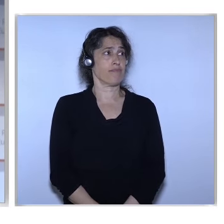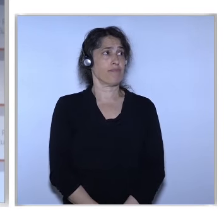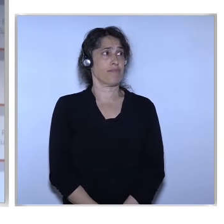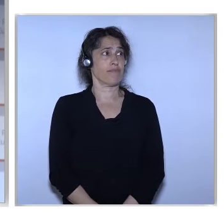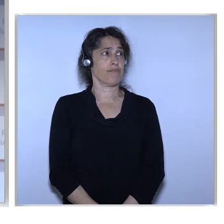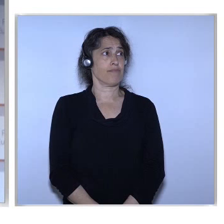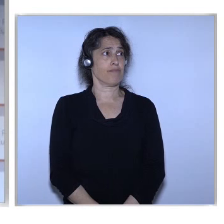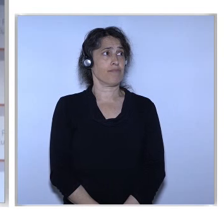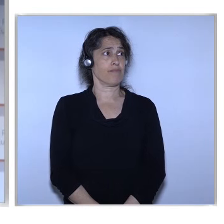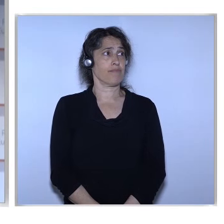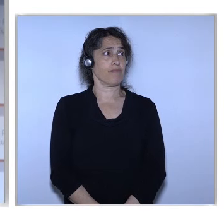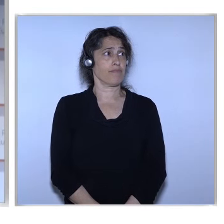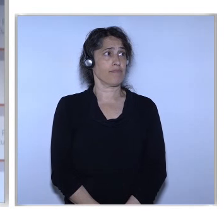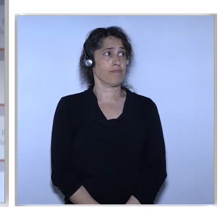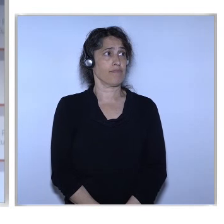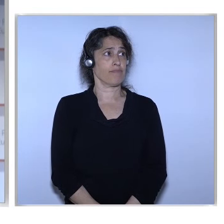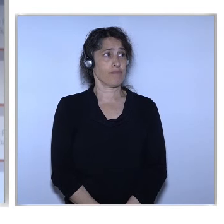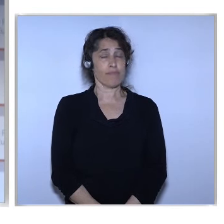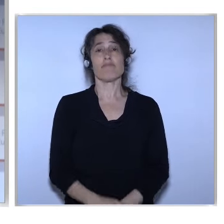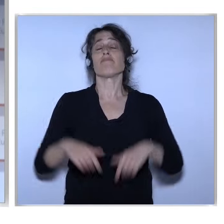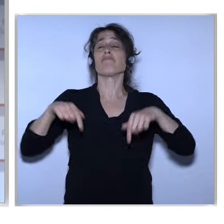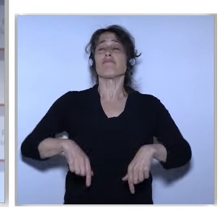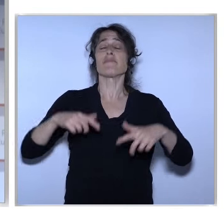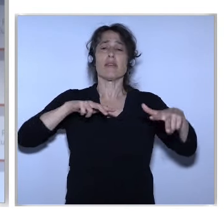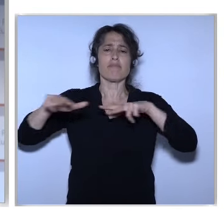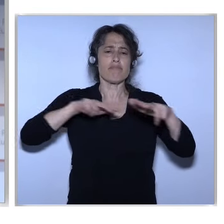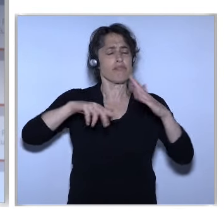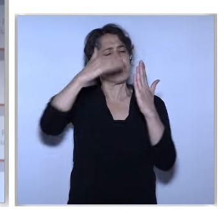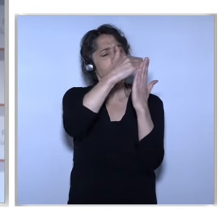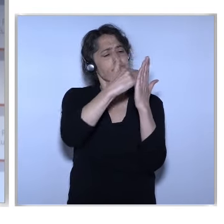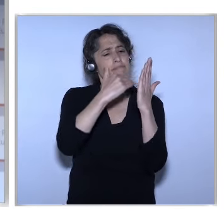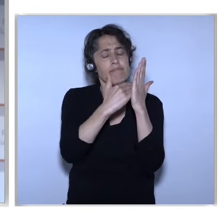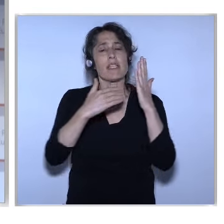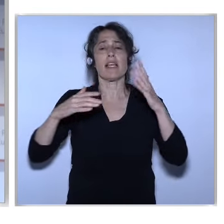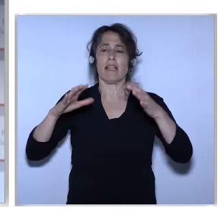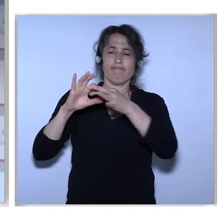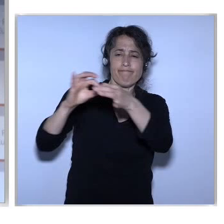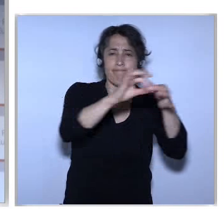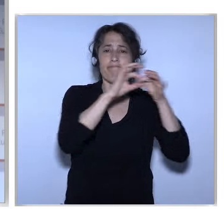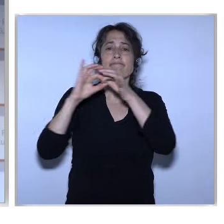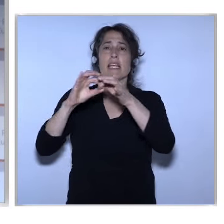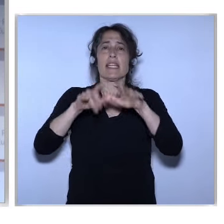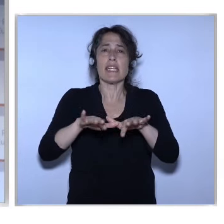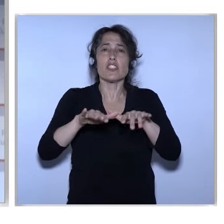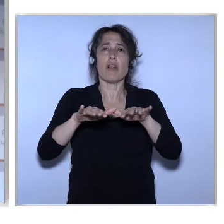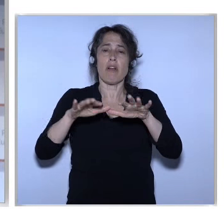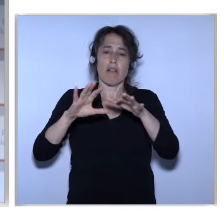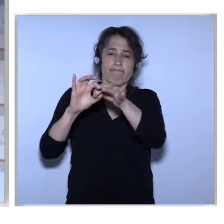are very close to reaching the final compromise Which will put and trimming